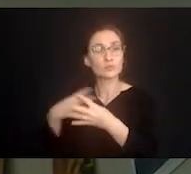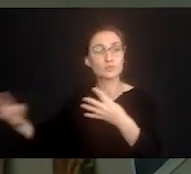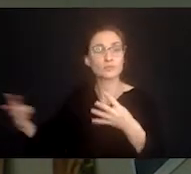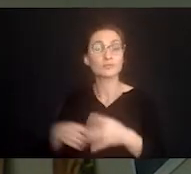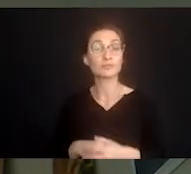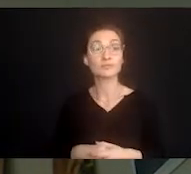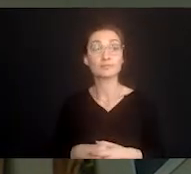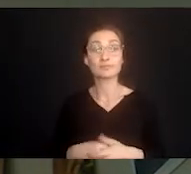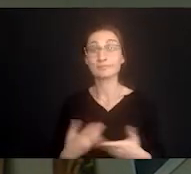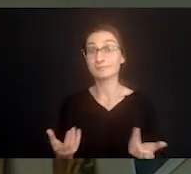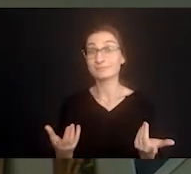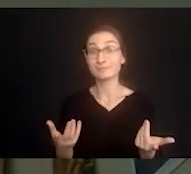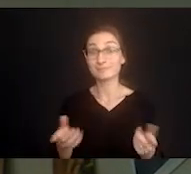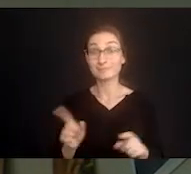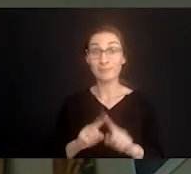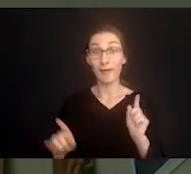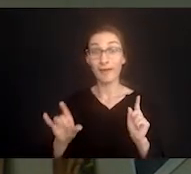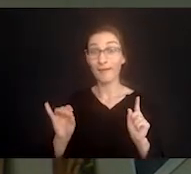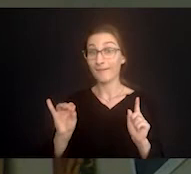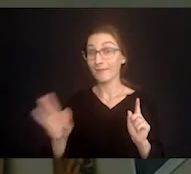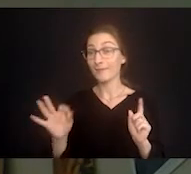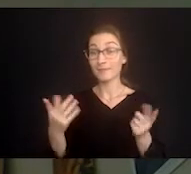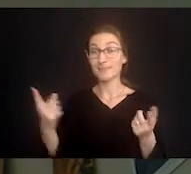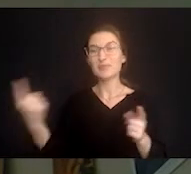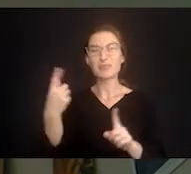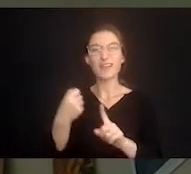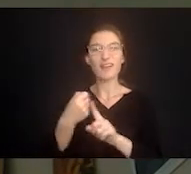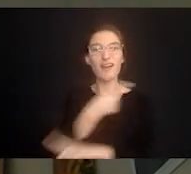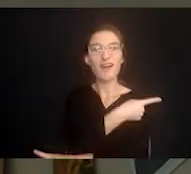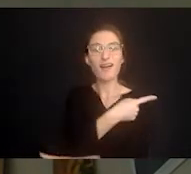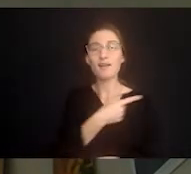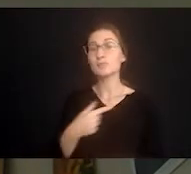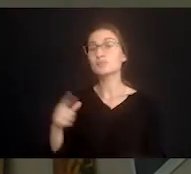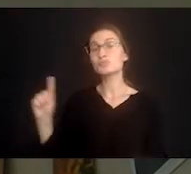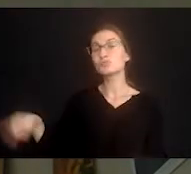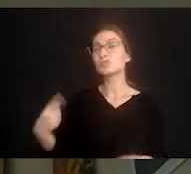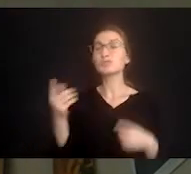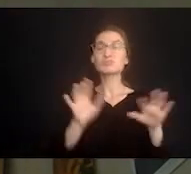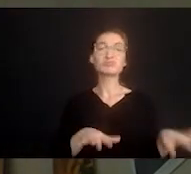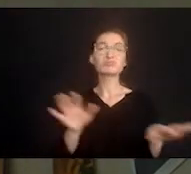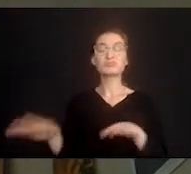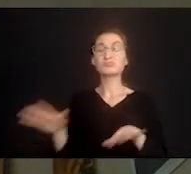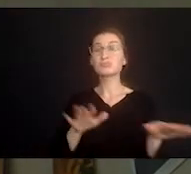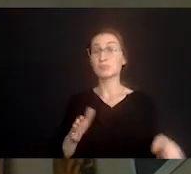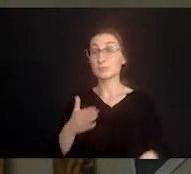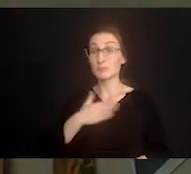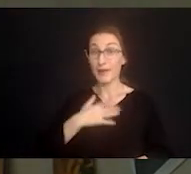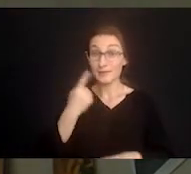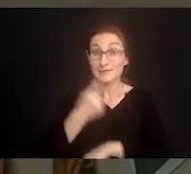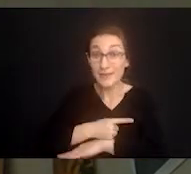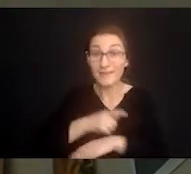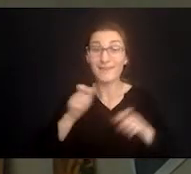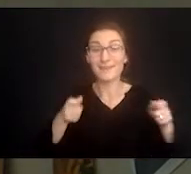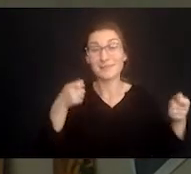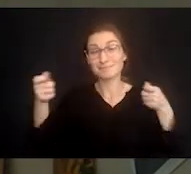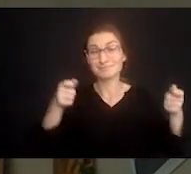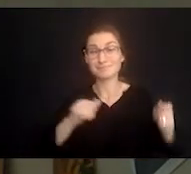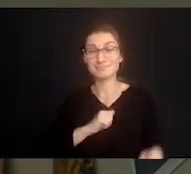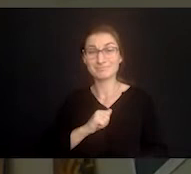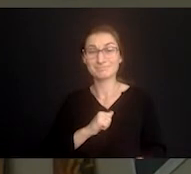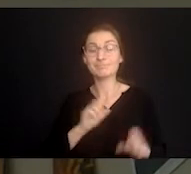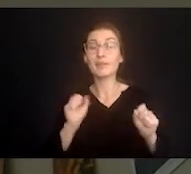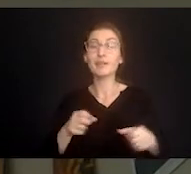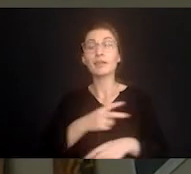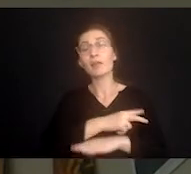I don't do it if he drops something it stays on the floor that day or whatever else might be the rest of the day is mine I can be out in the